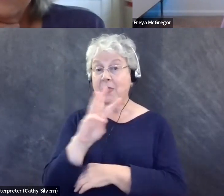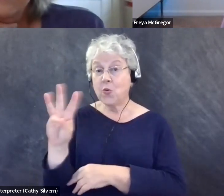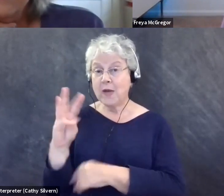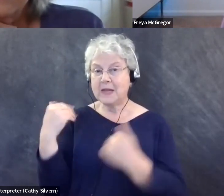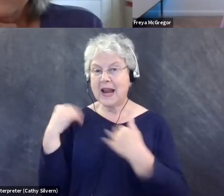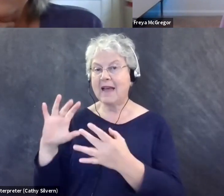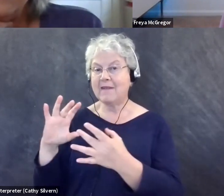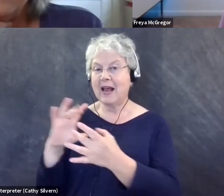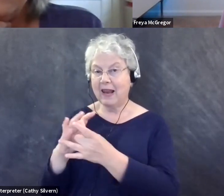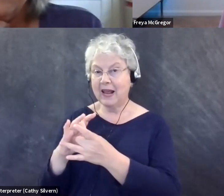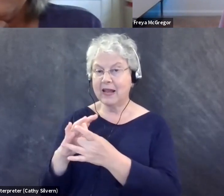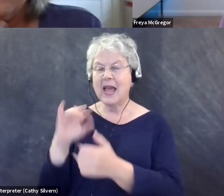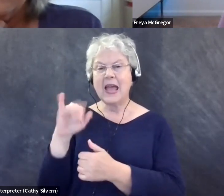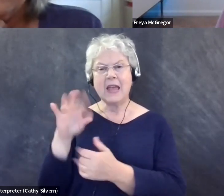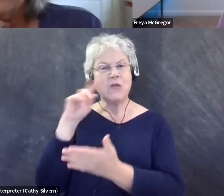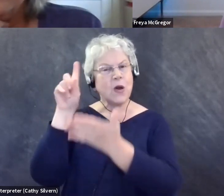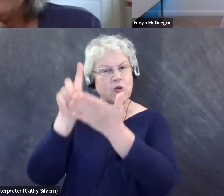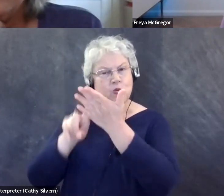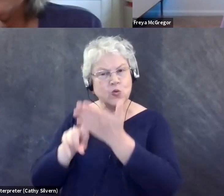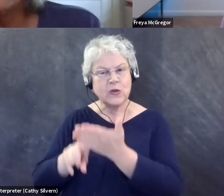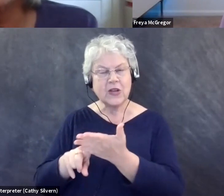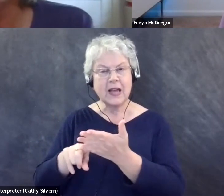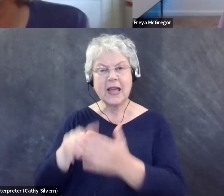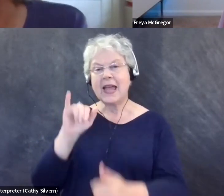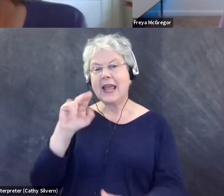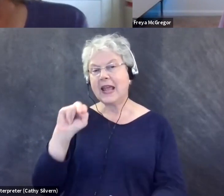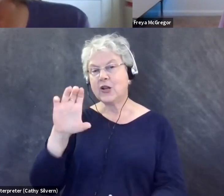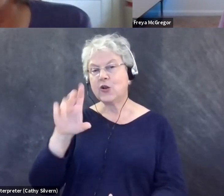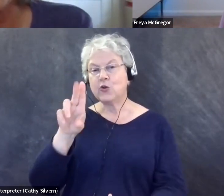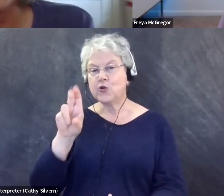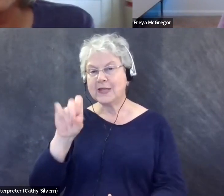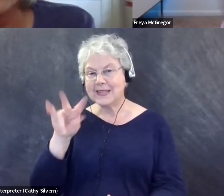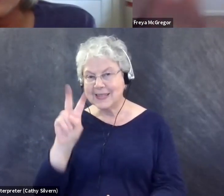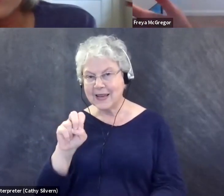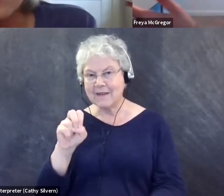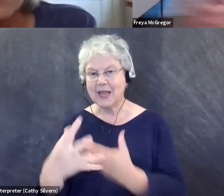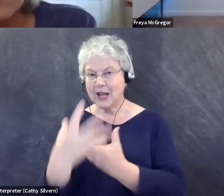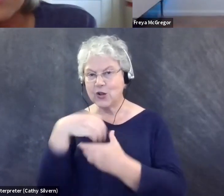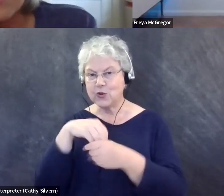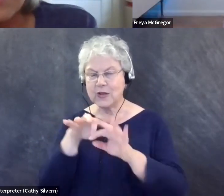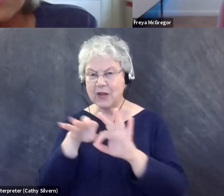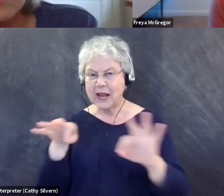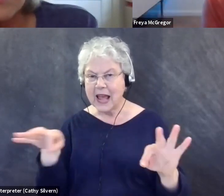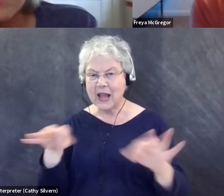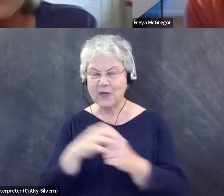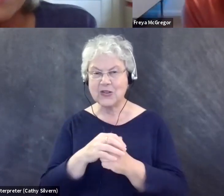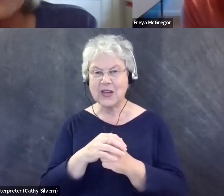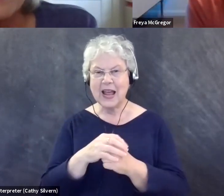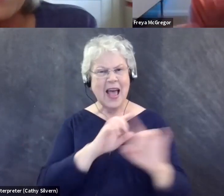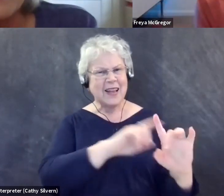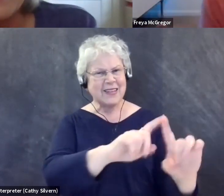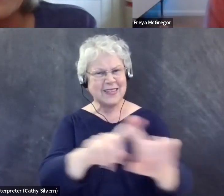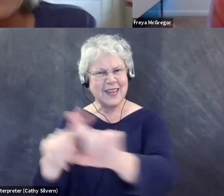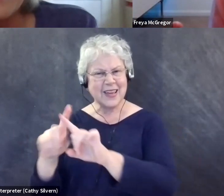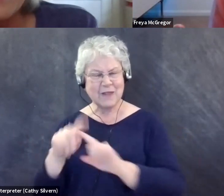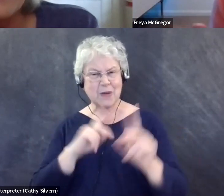um, folks wanted to check out about inclusive language use. Um, it's supposed to be a starting place as we've just heard different people